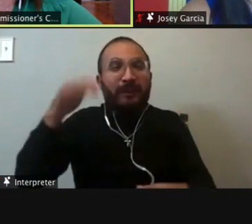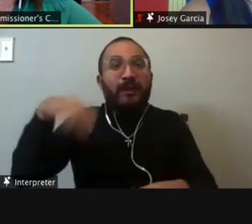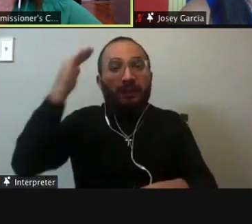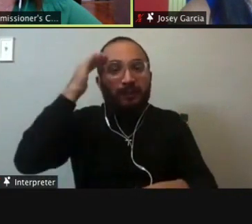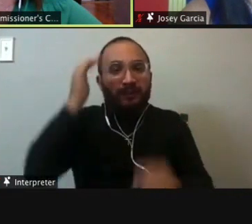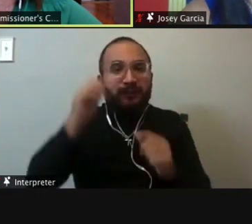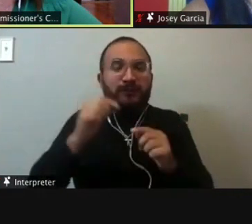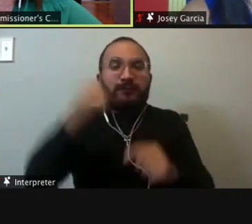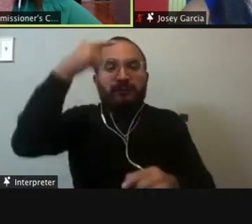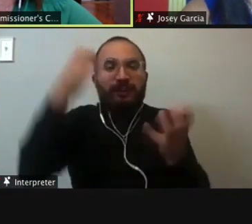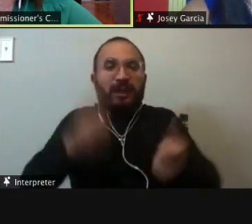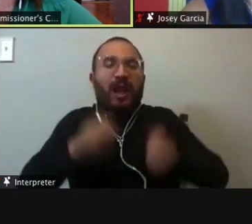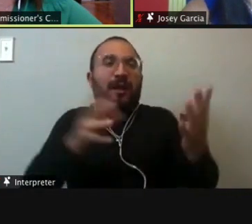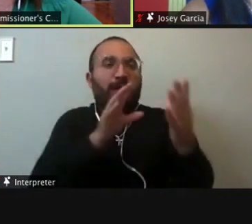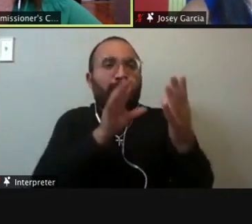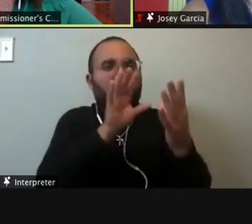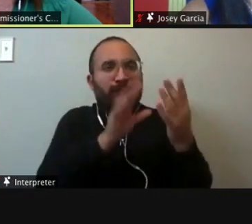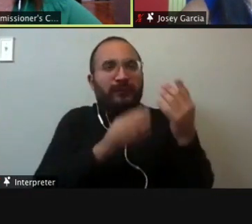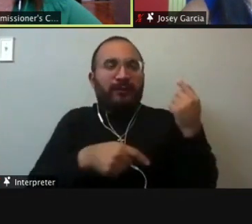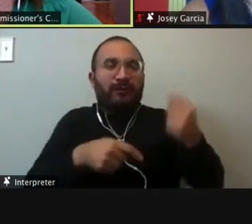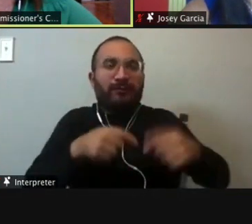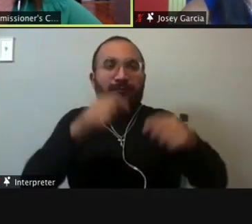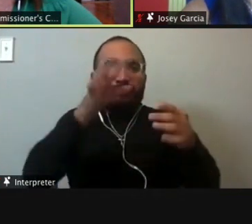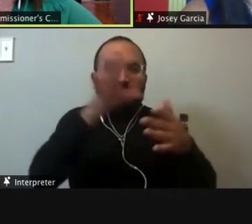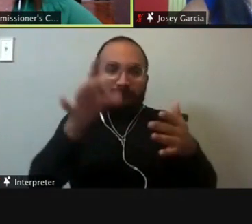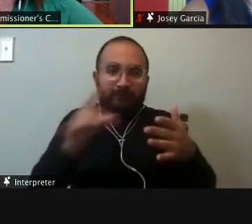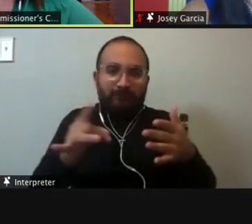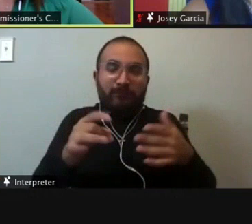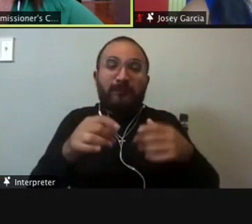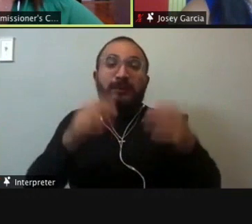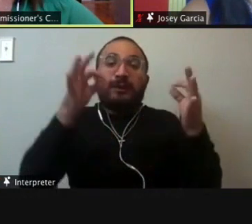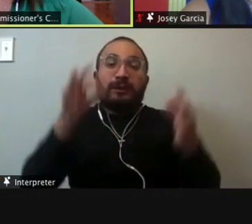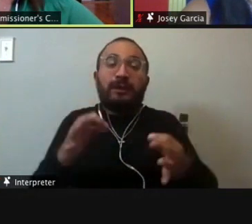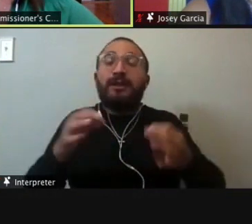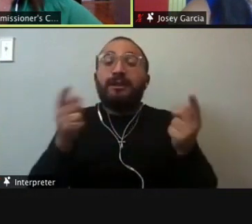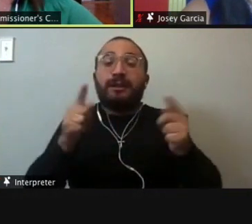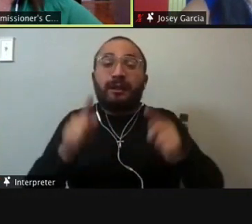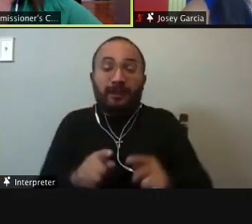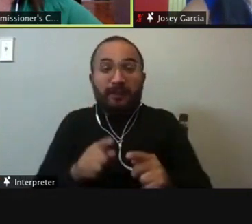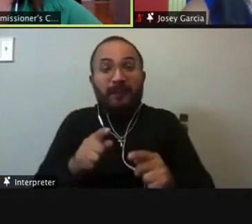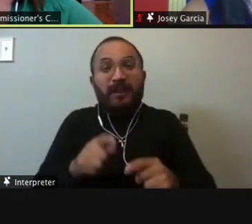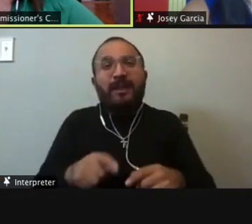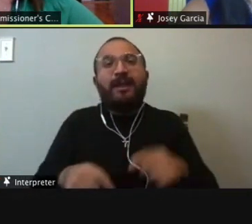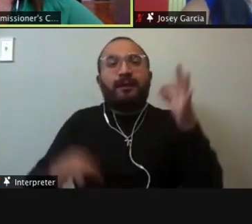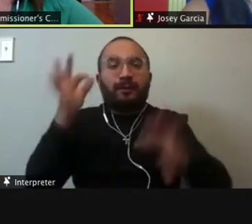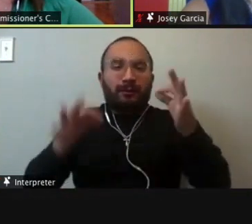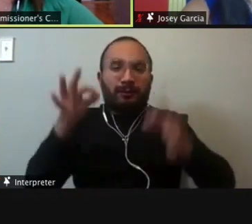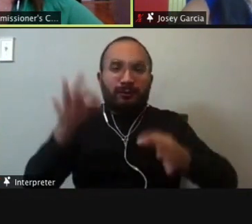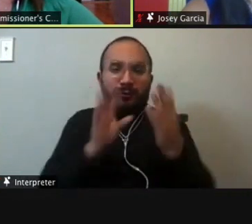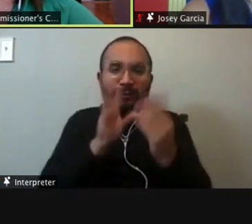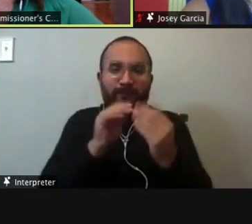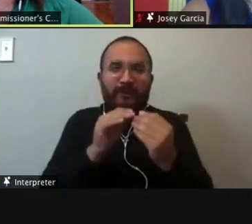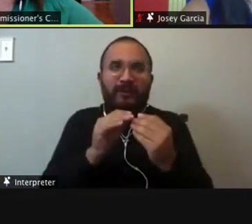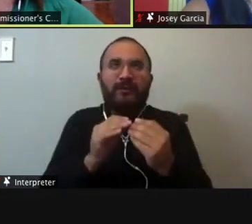and, and it's very important for people to be involved and make their voices heard. Um, I've been watching commissioner's court meetings for years